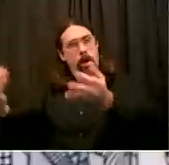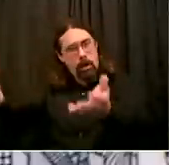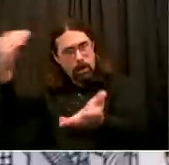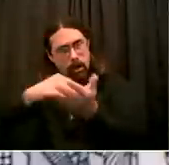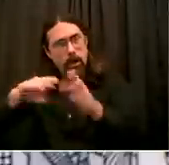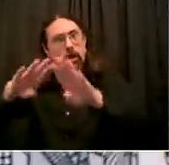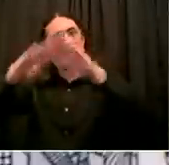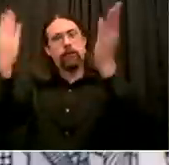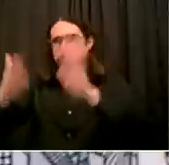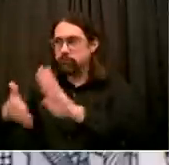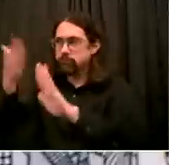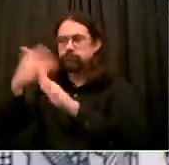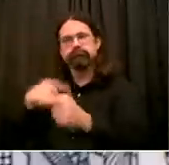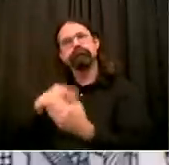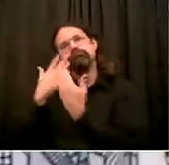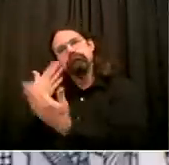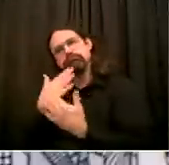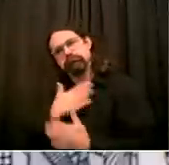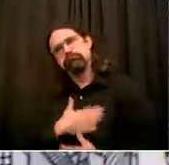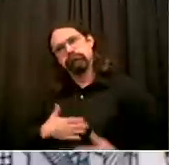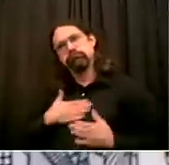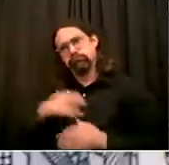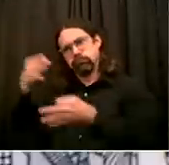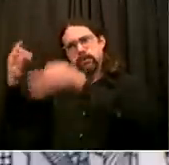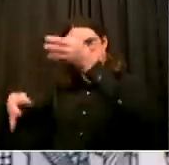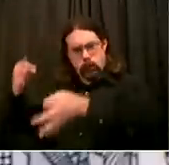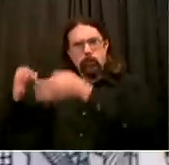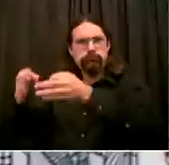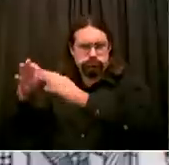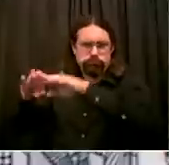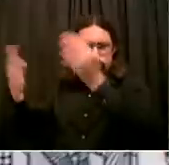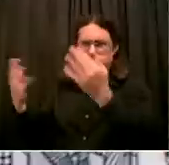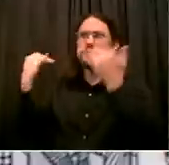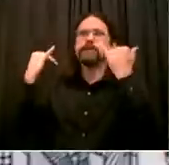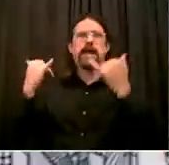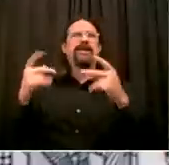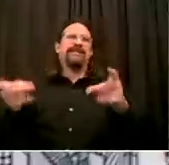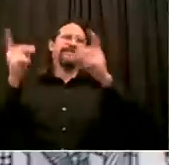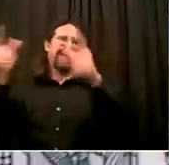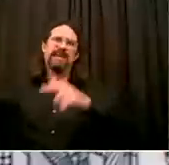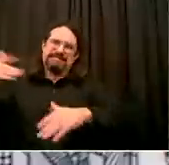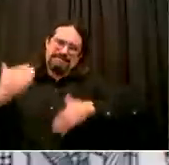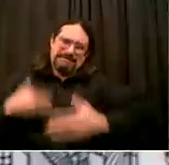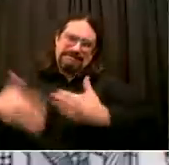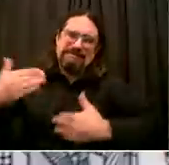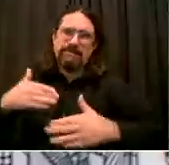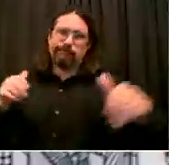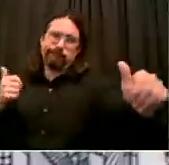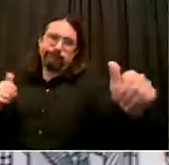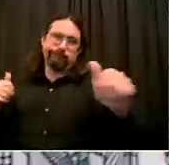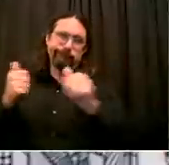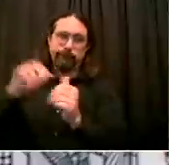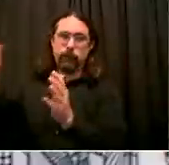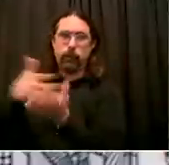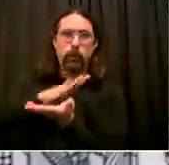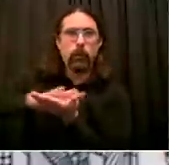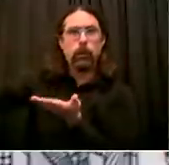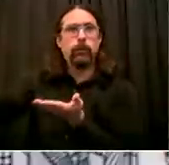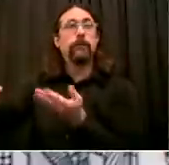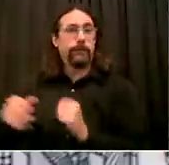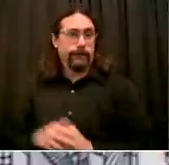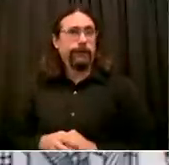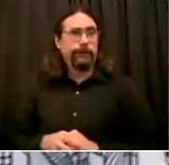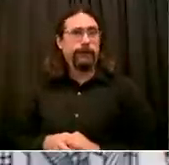prosecutors are prosecuting more cases. This is what we've been needing, and it's finally happening. So this is going to allow us to turn the tide. And the